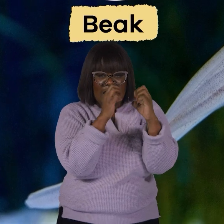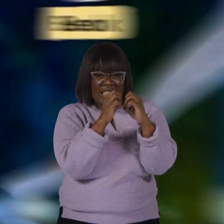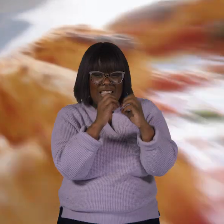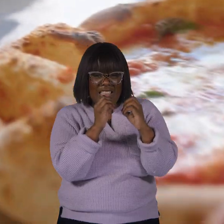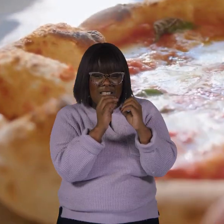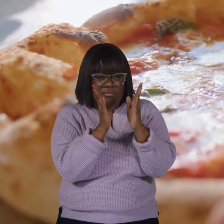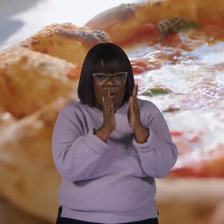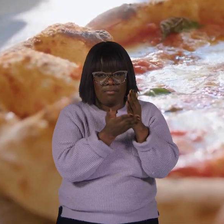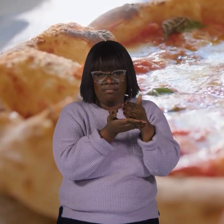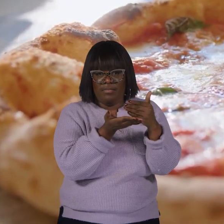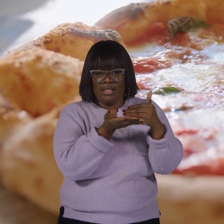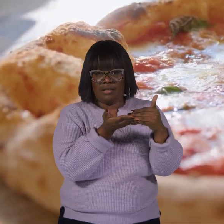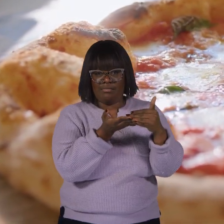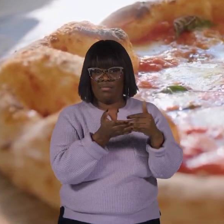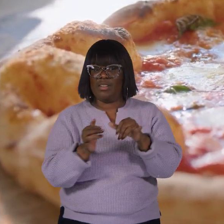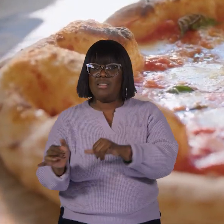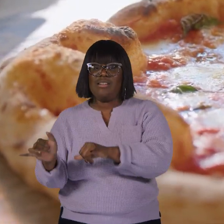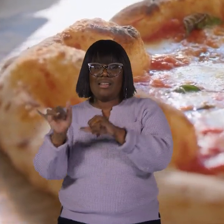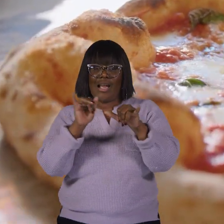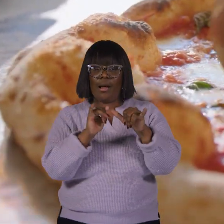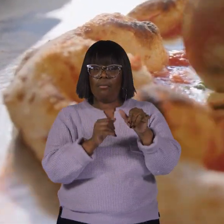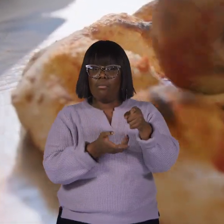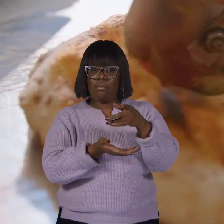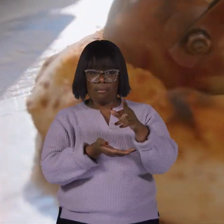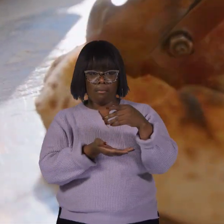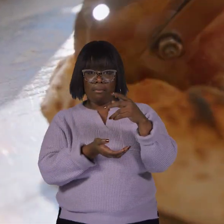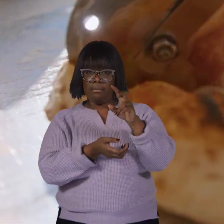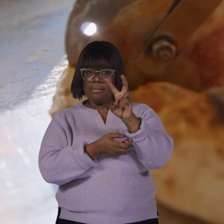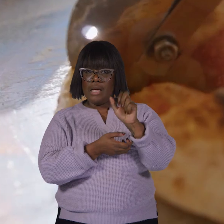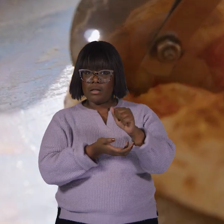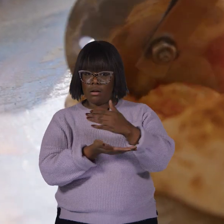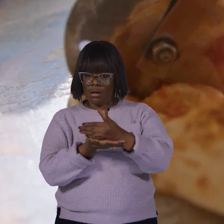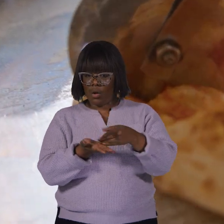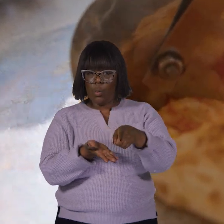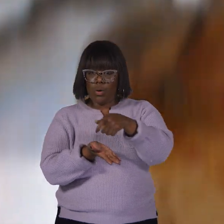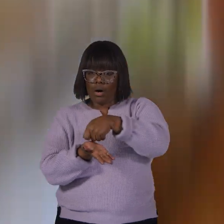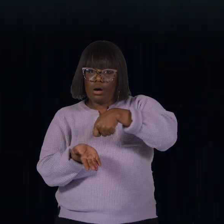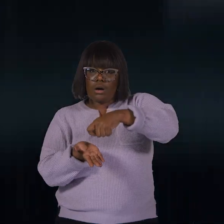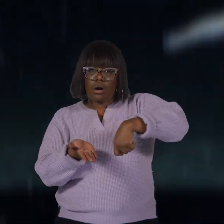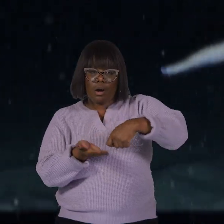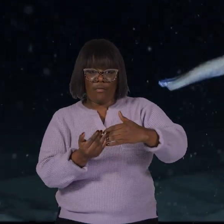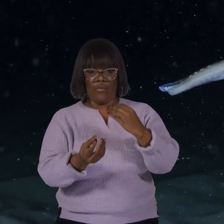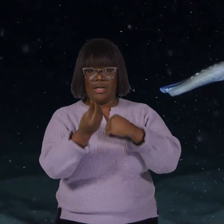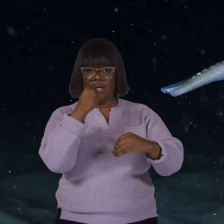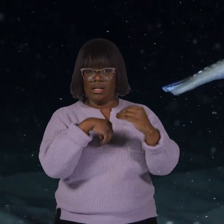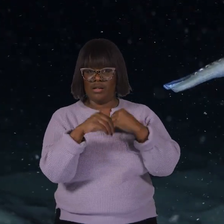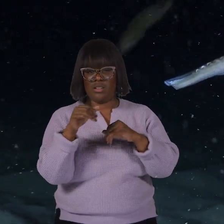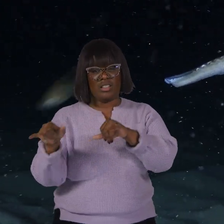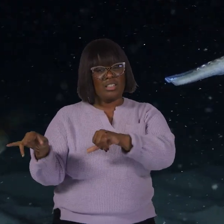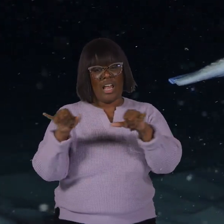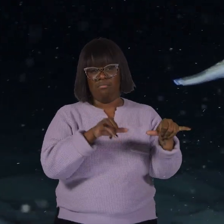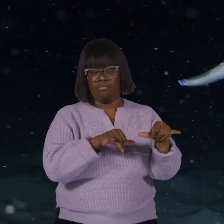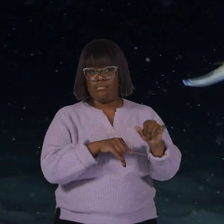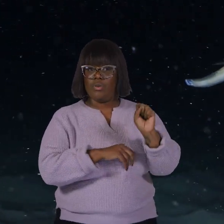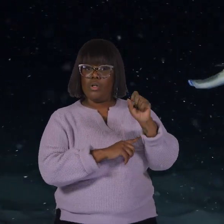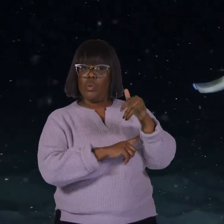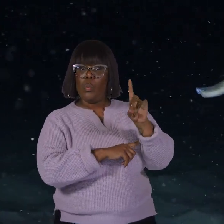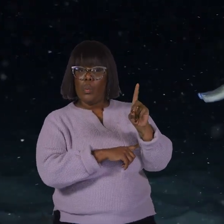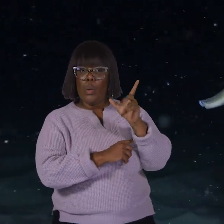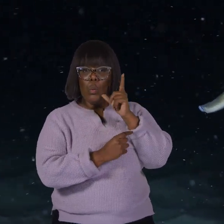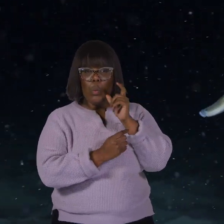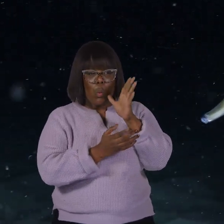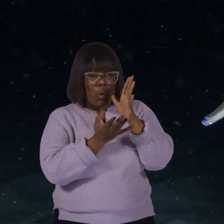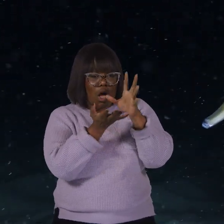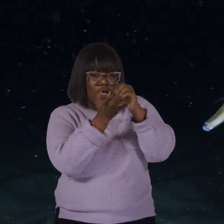pieces. It's similar to how you might cut your pizza into slices before eating it. For squid, chopping food into smaller